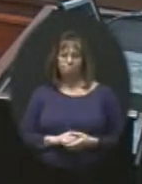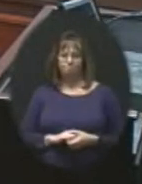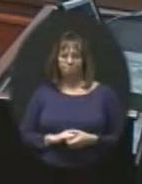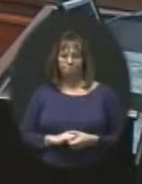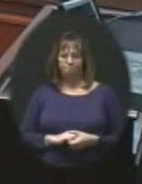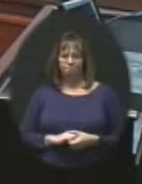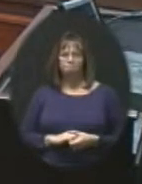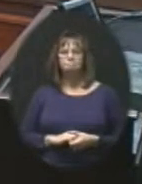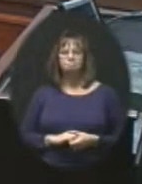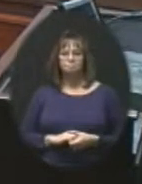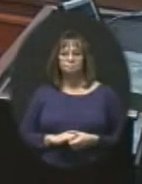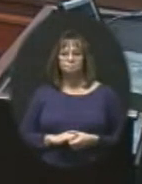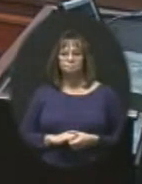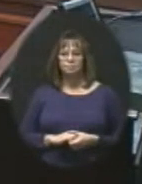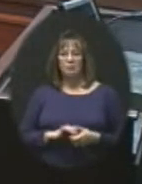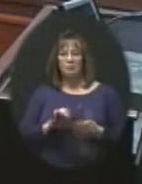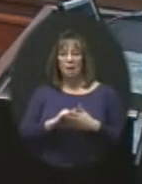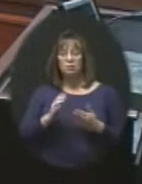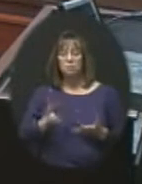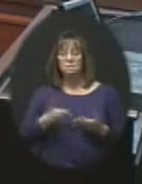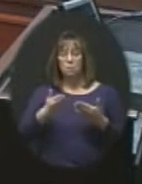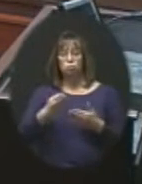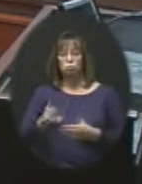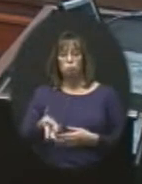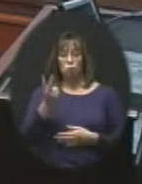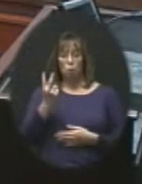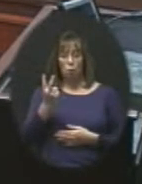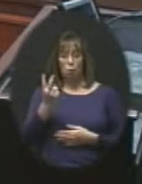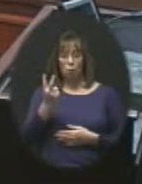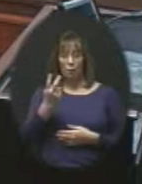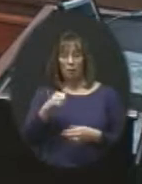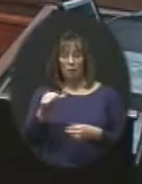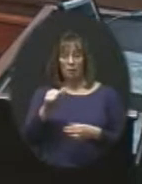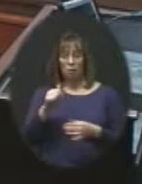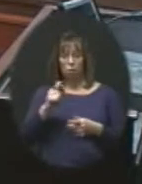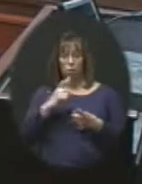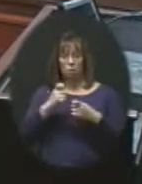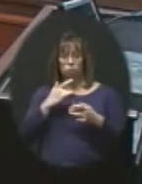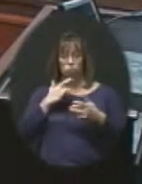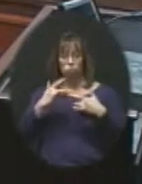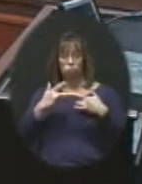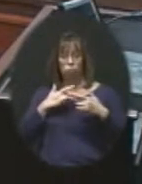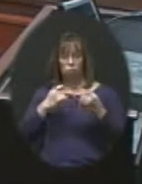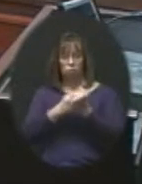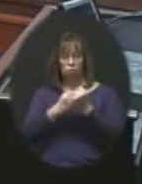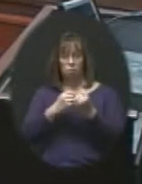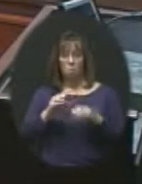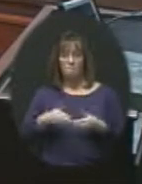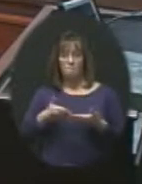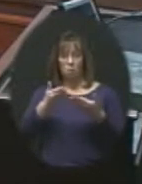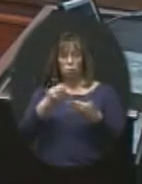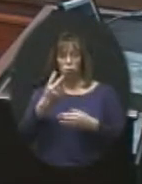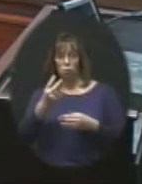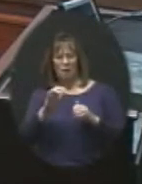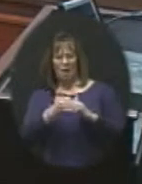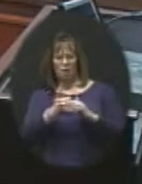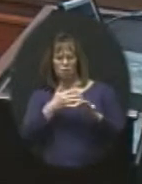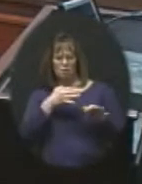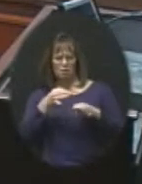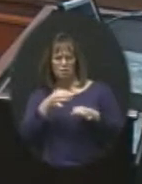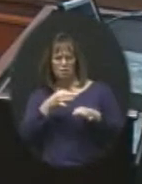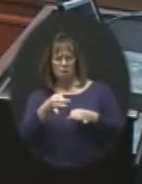Okay. So that's motion two. Any questions, any concerns? Do we support motion two? How do they define,